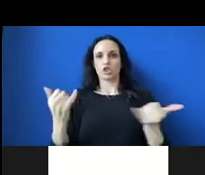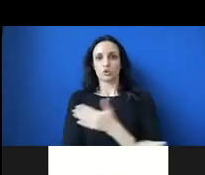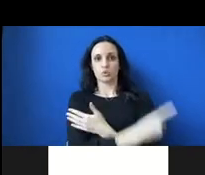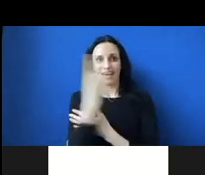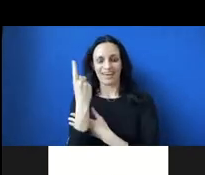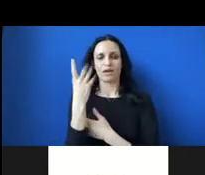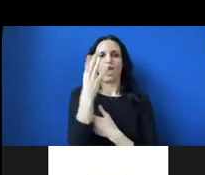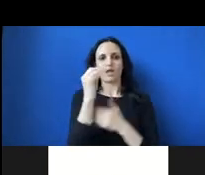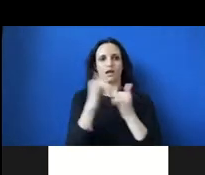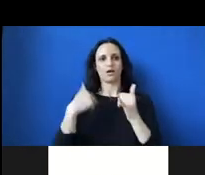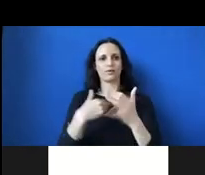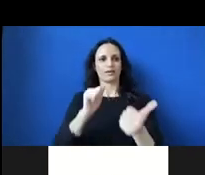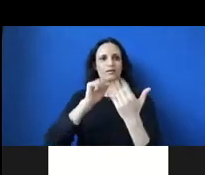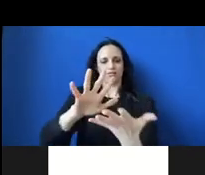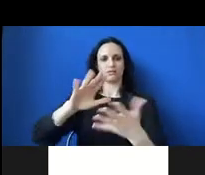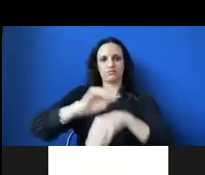it. Thank you.